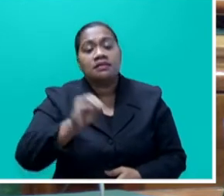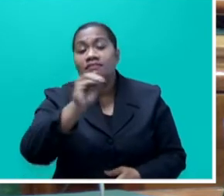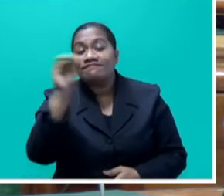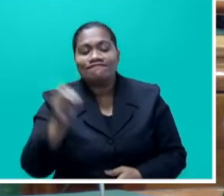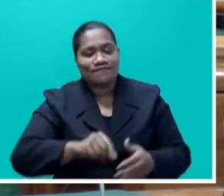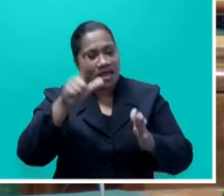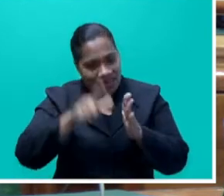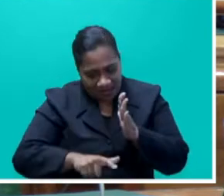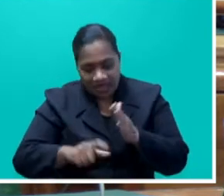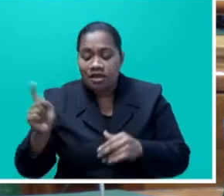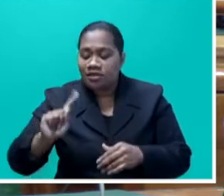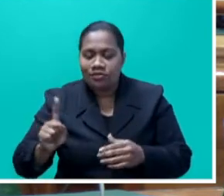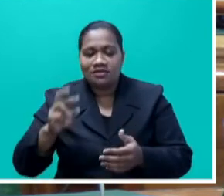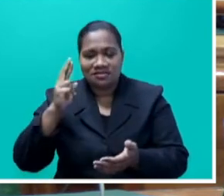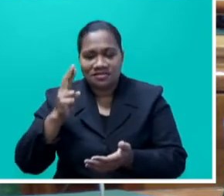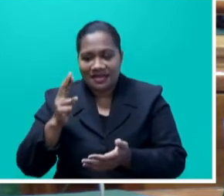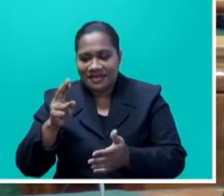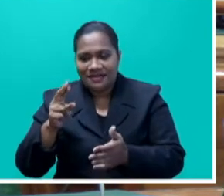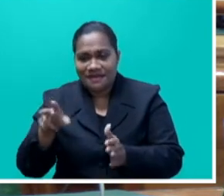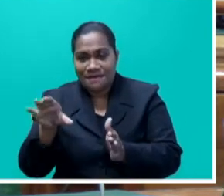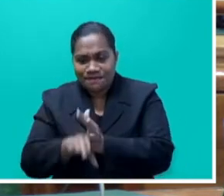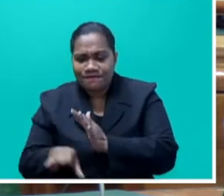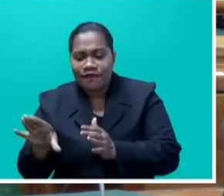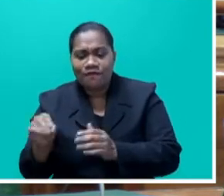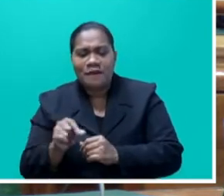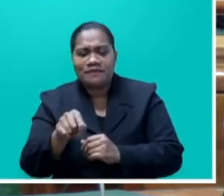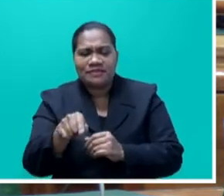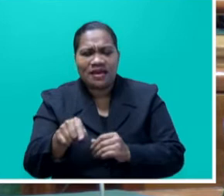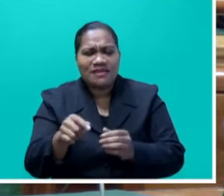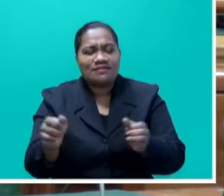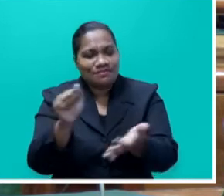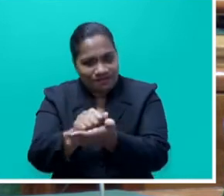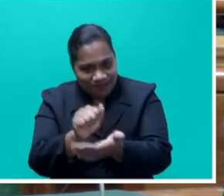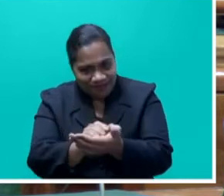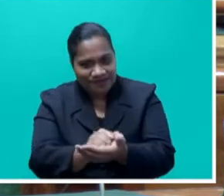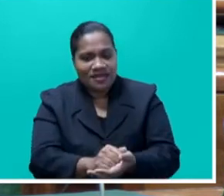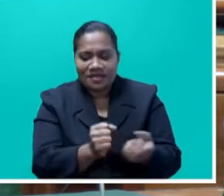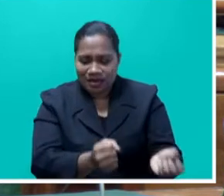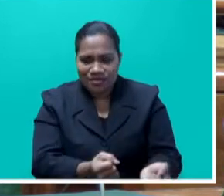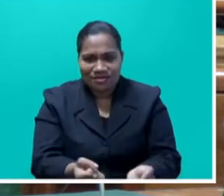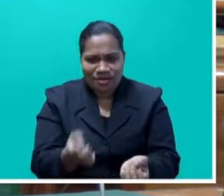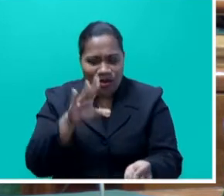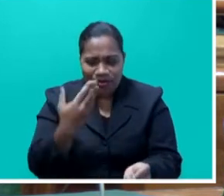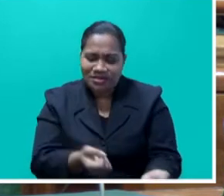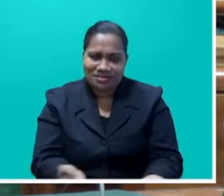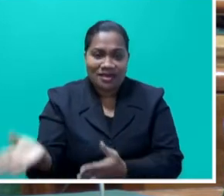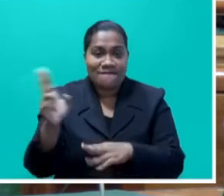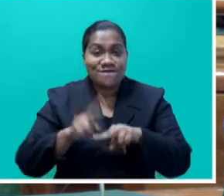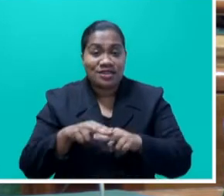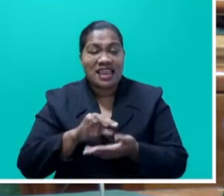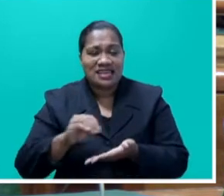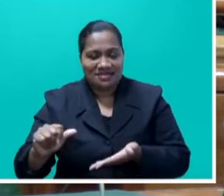what they would pay to the, to the hardware shops and to the other outlets which would provide, which were providing fertilizer and pesticide, Mr. Speaker say.